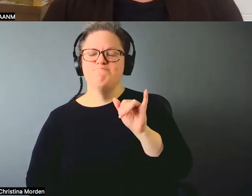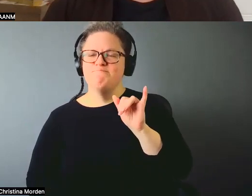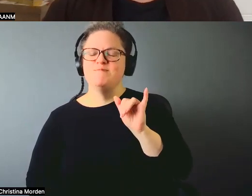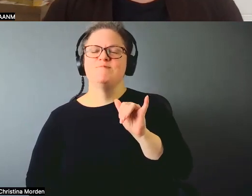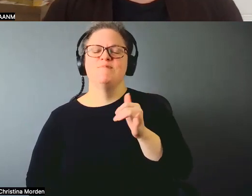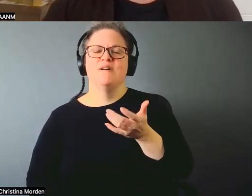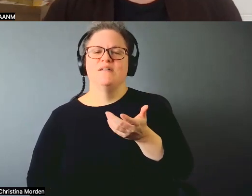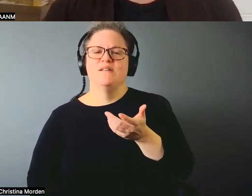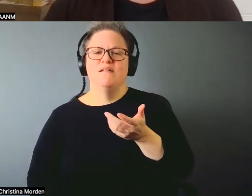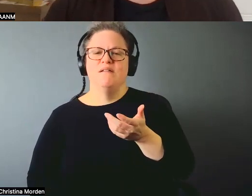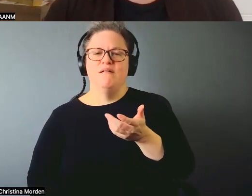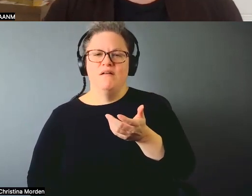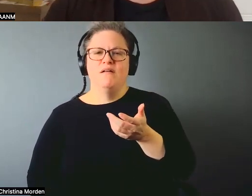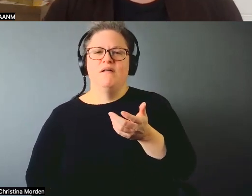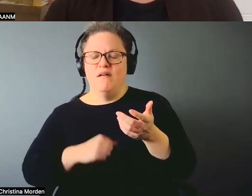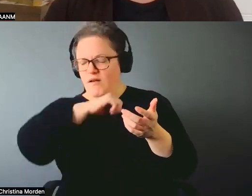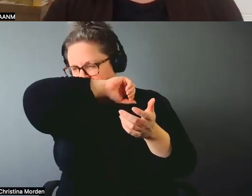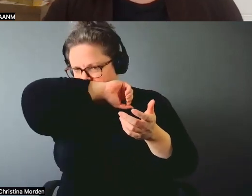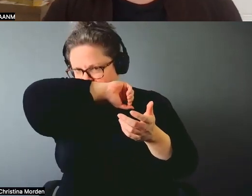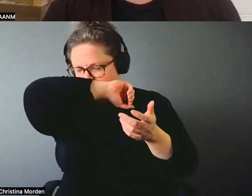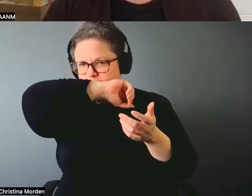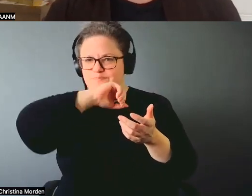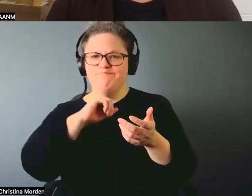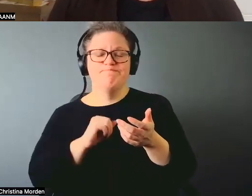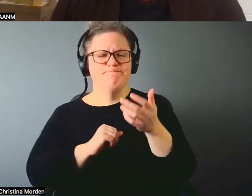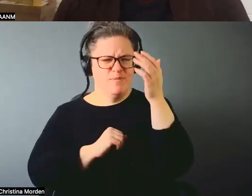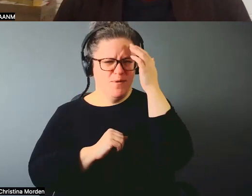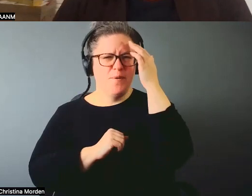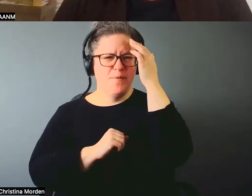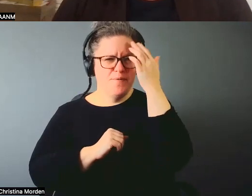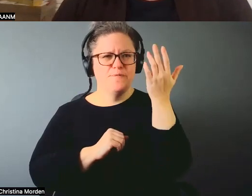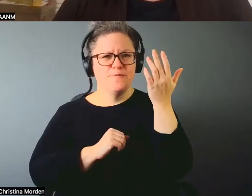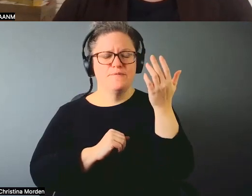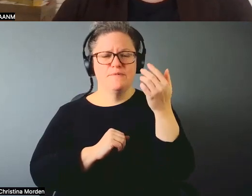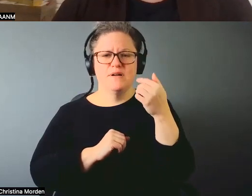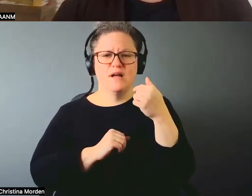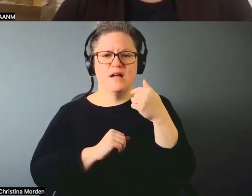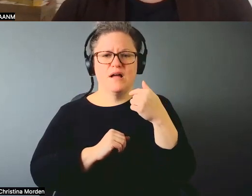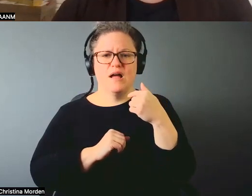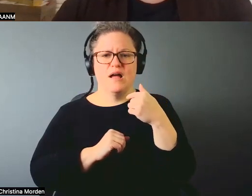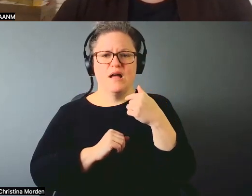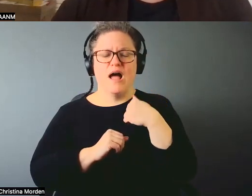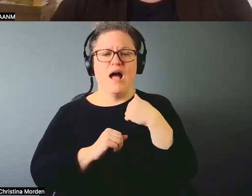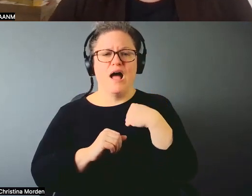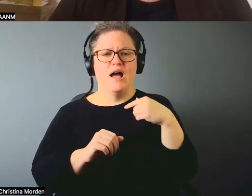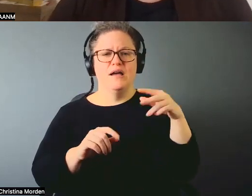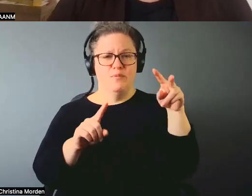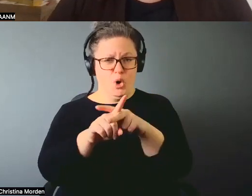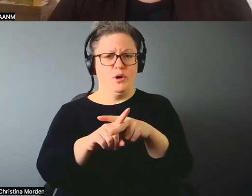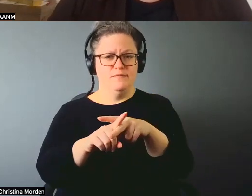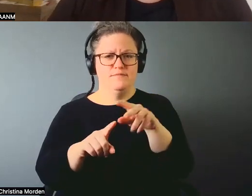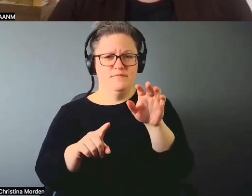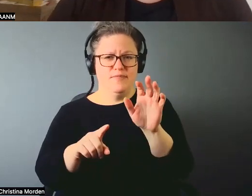You know, I had the exhibition in calendar five months ago and,